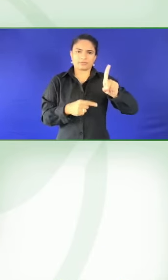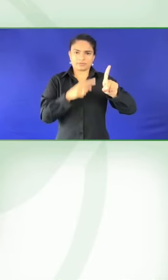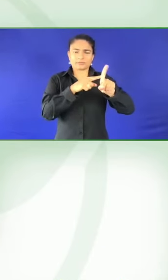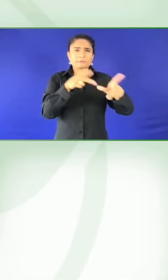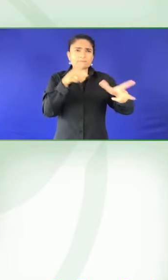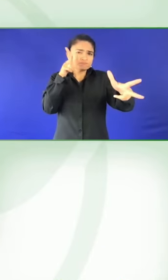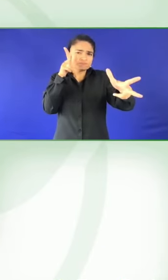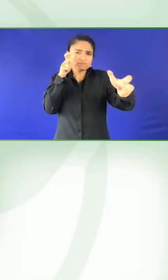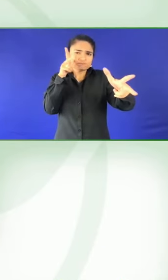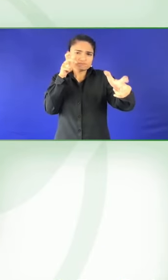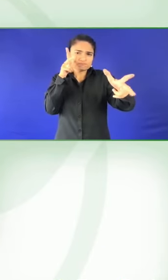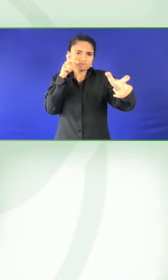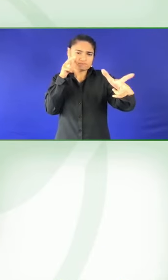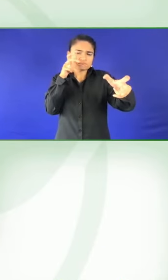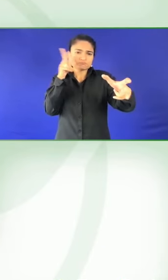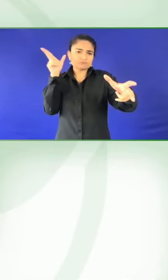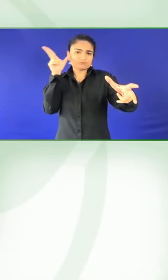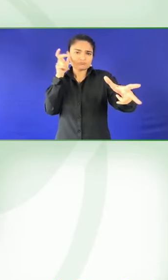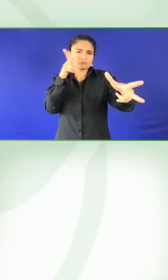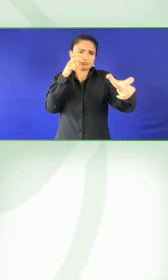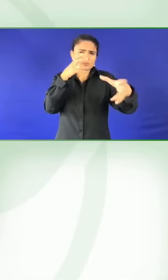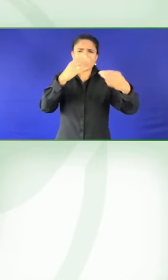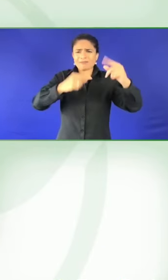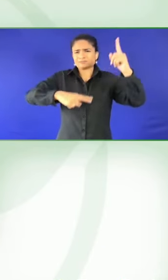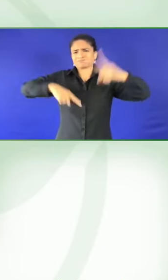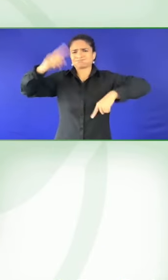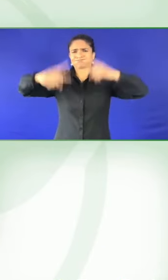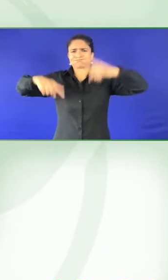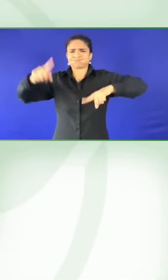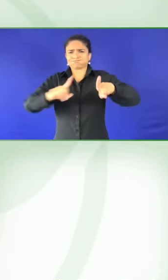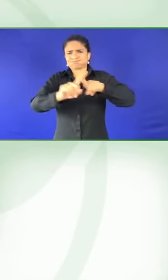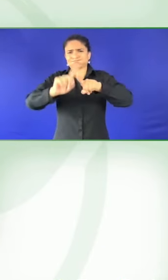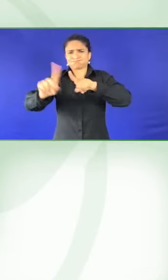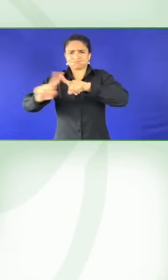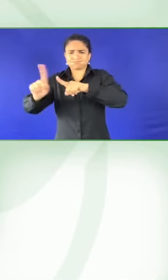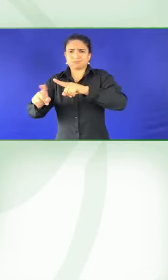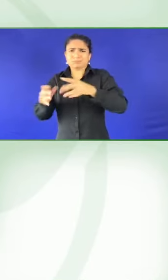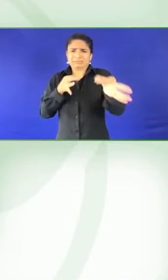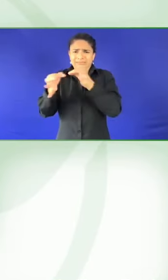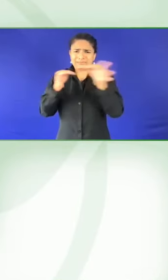tries to to context to the story. Another